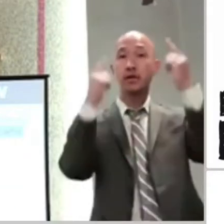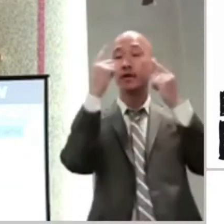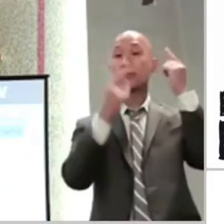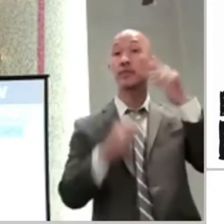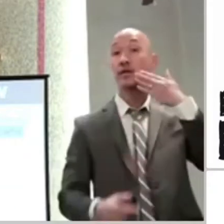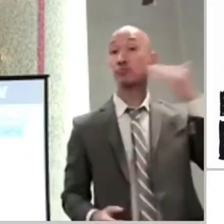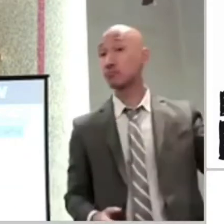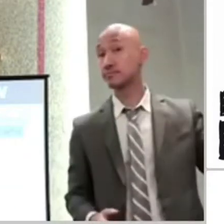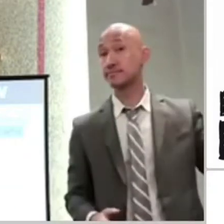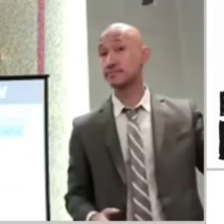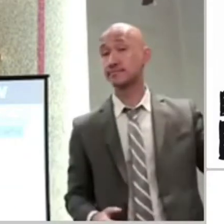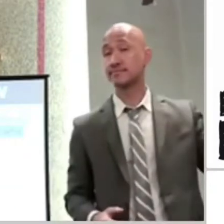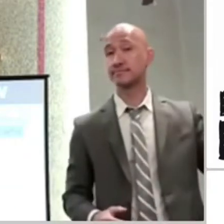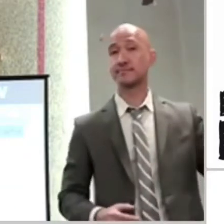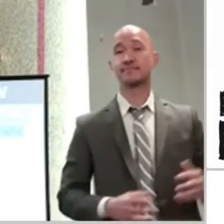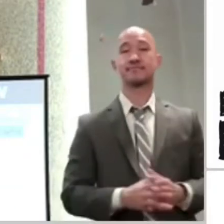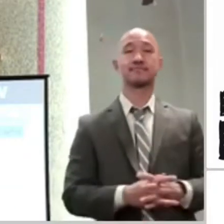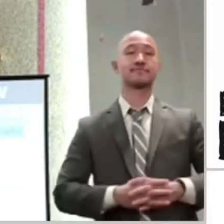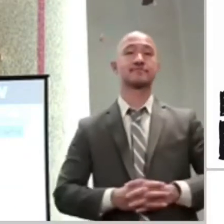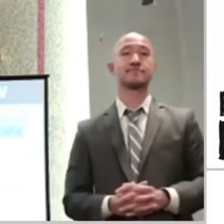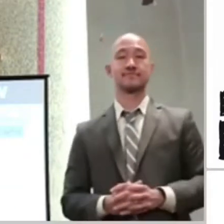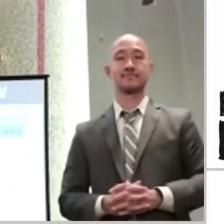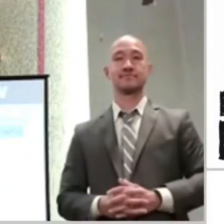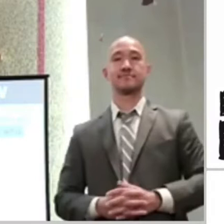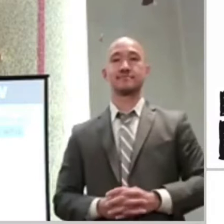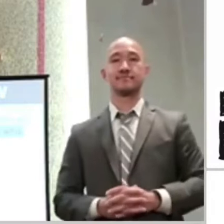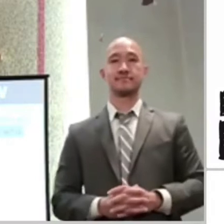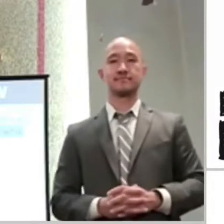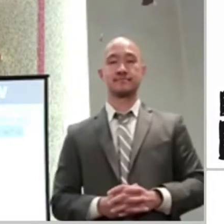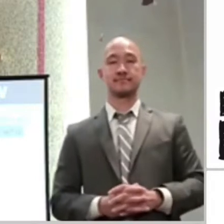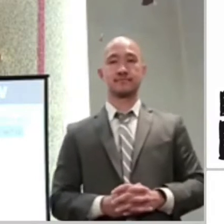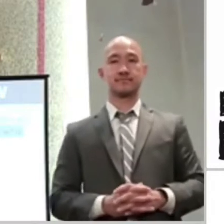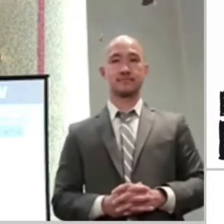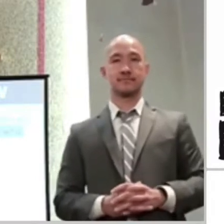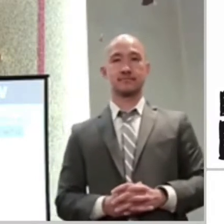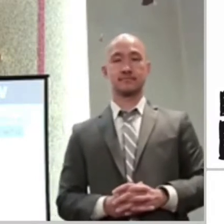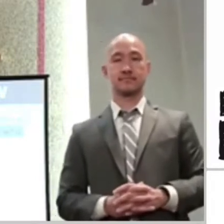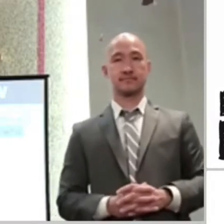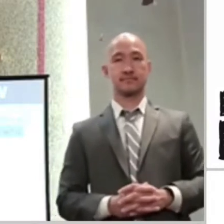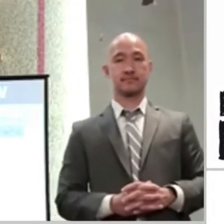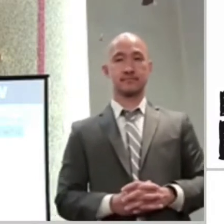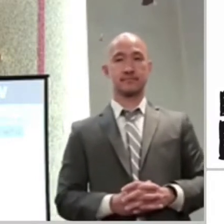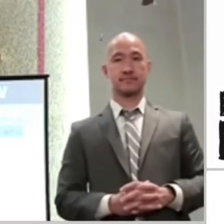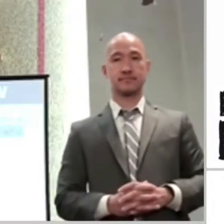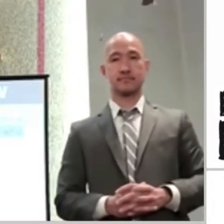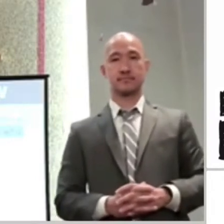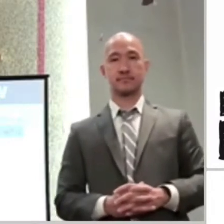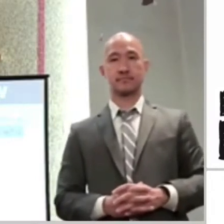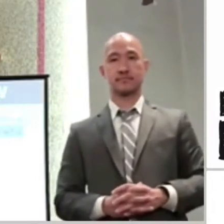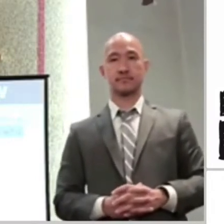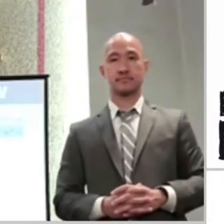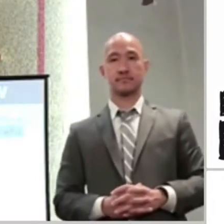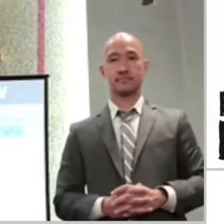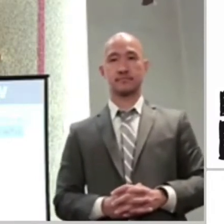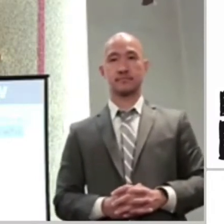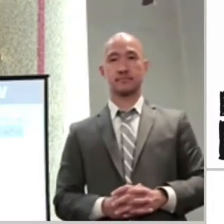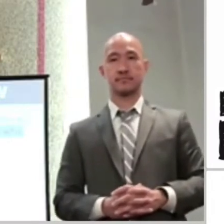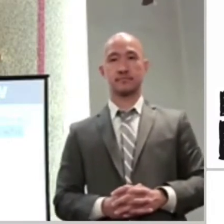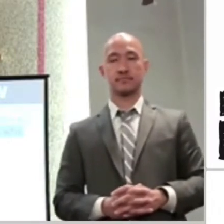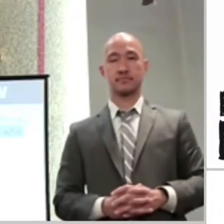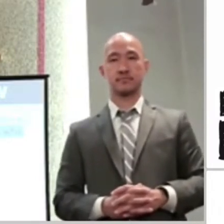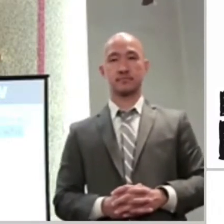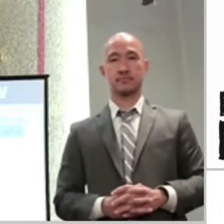side syndrome that kicks in whenever we find the trouble. But I ask you to look at Lot. I mean, yeah, Lot